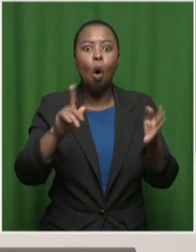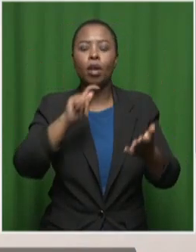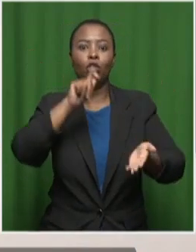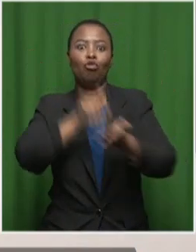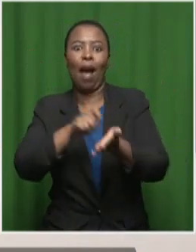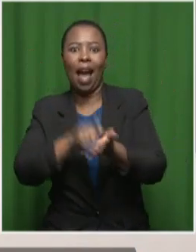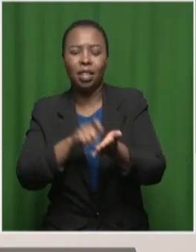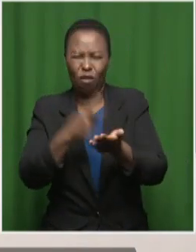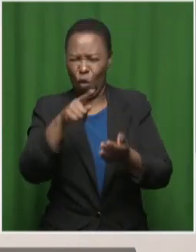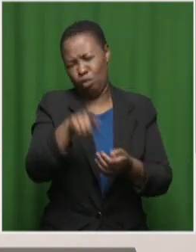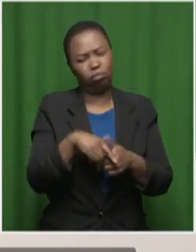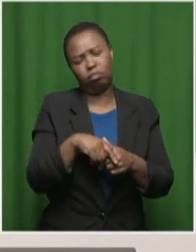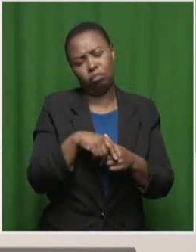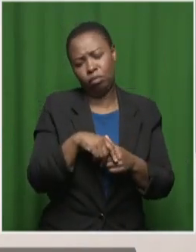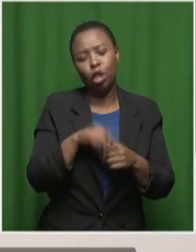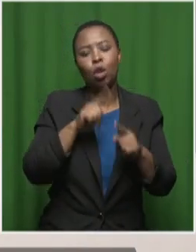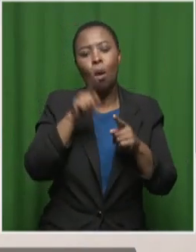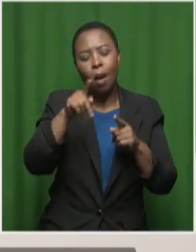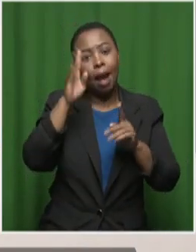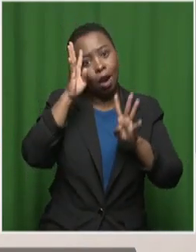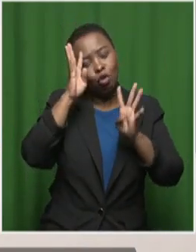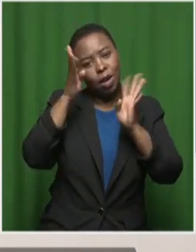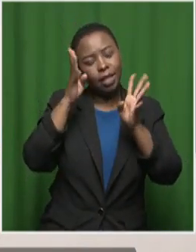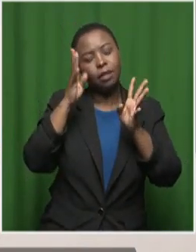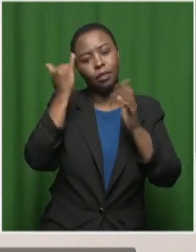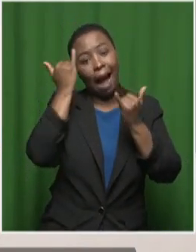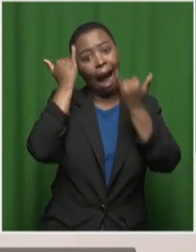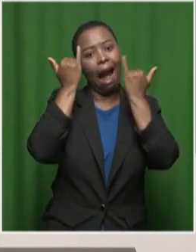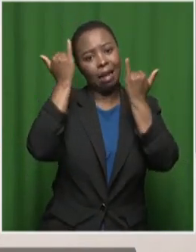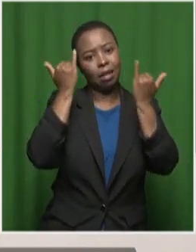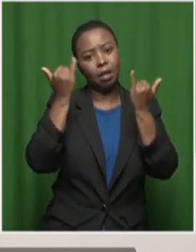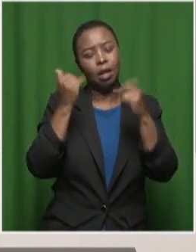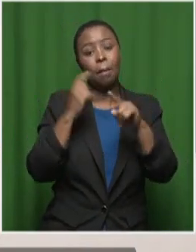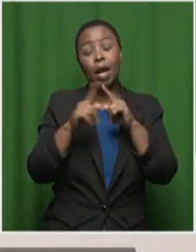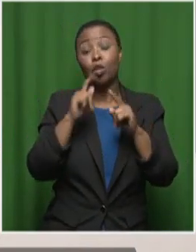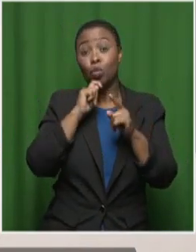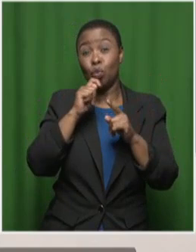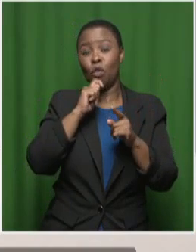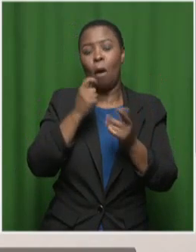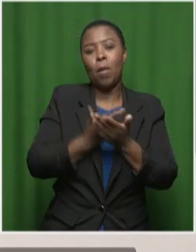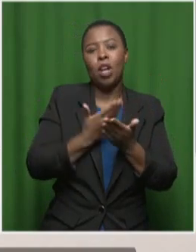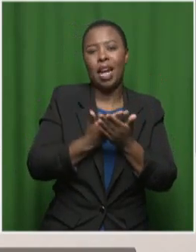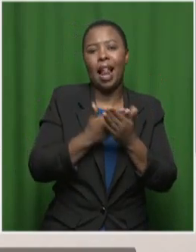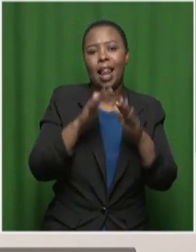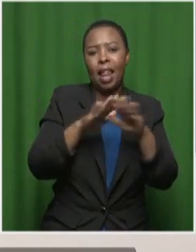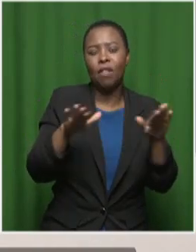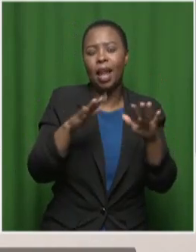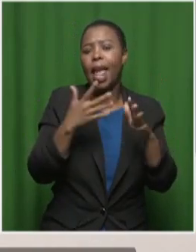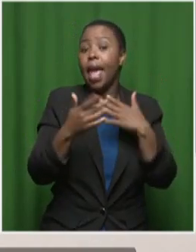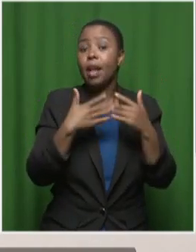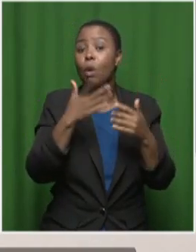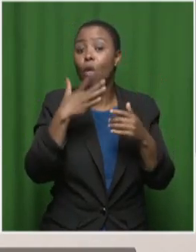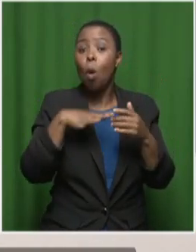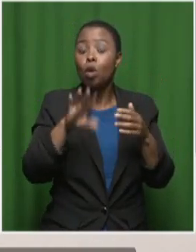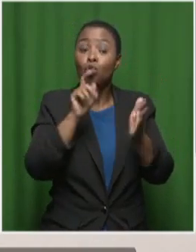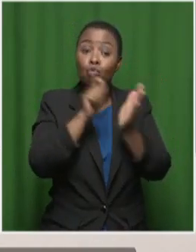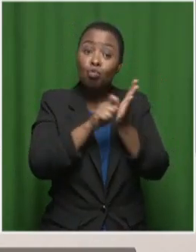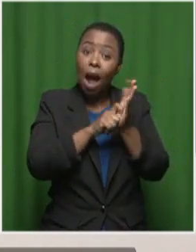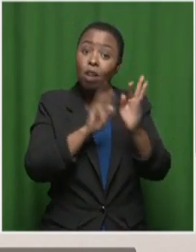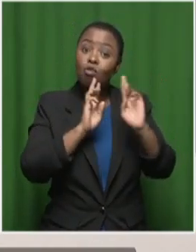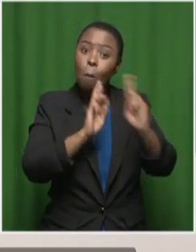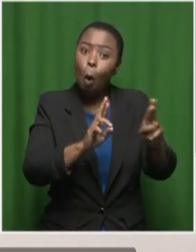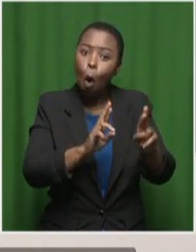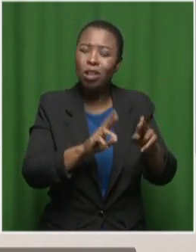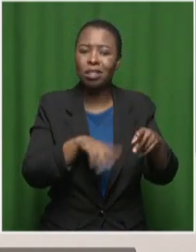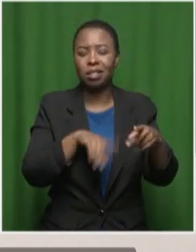has to come into it. But on a more practical level for anyone in the world who has to write reports or